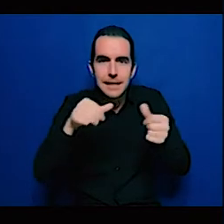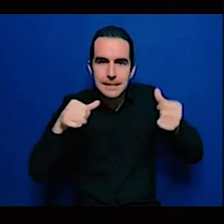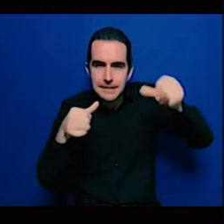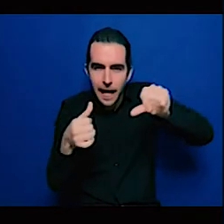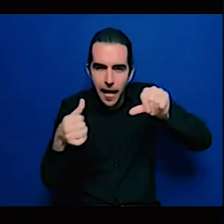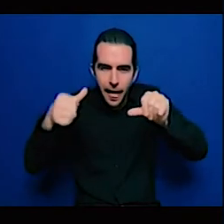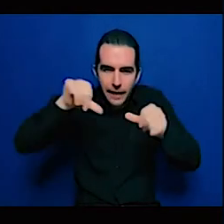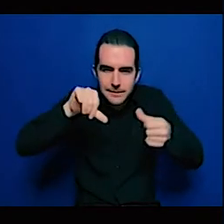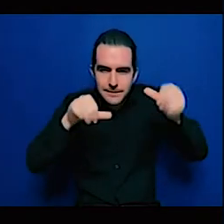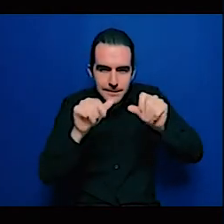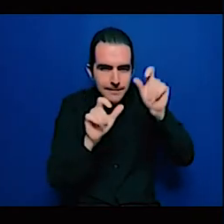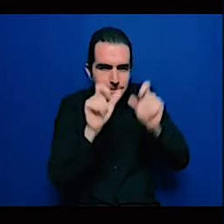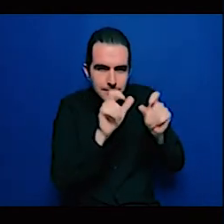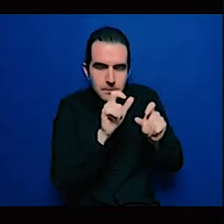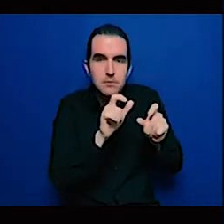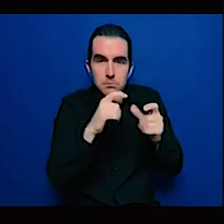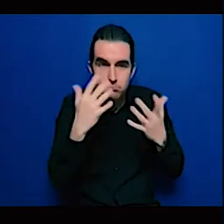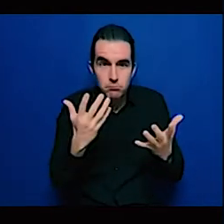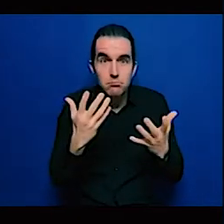when it comes to adaptation